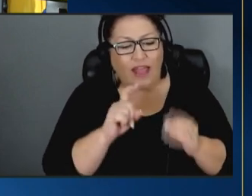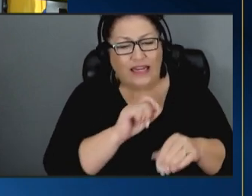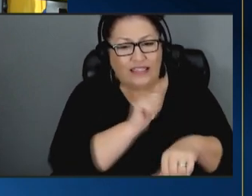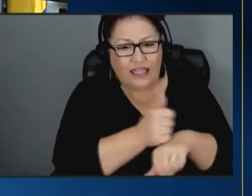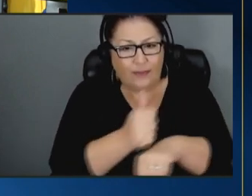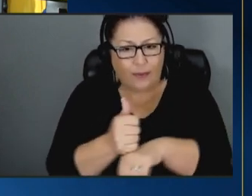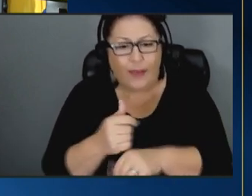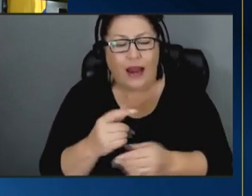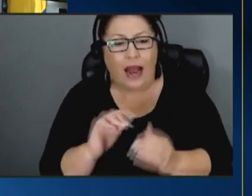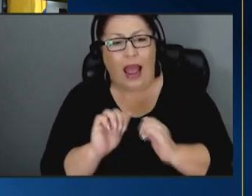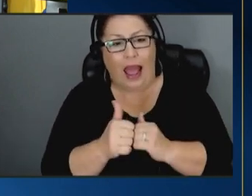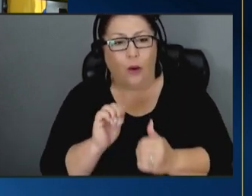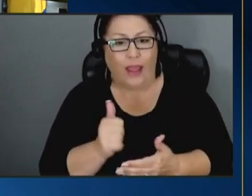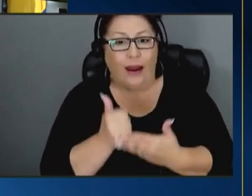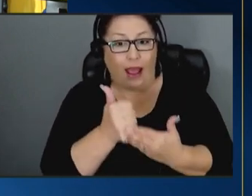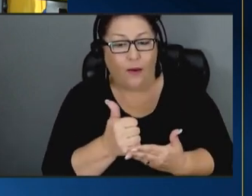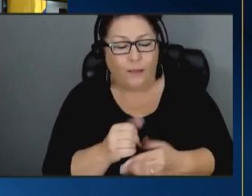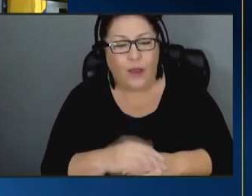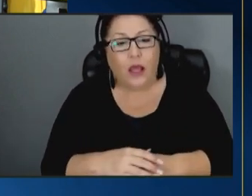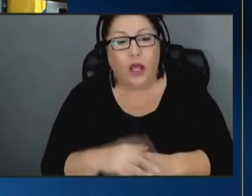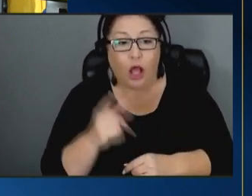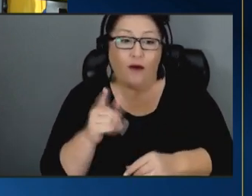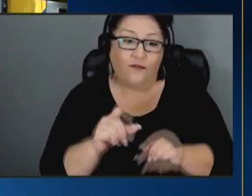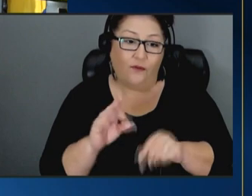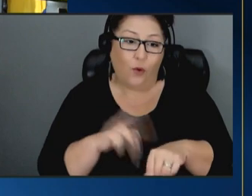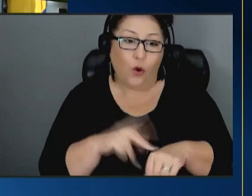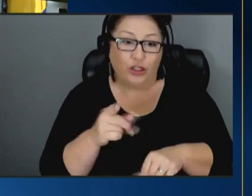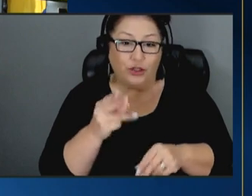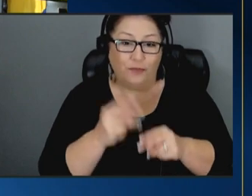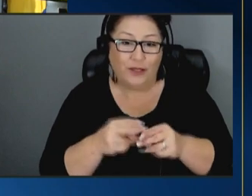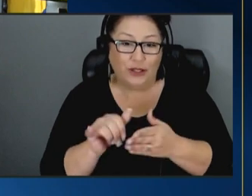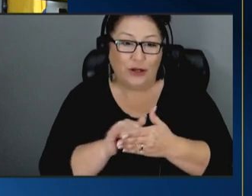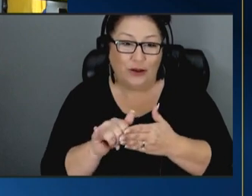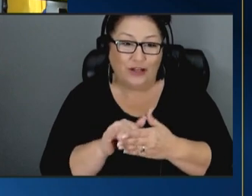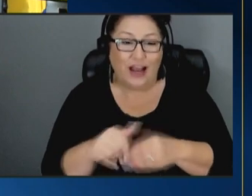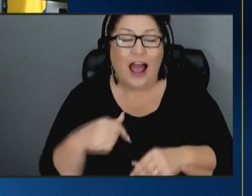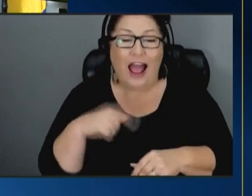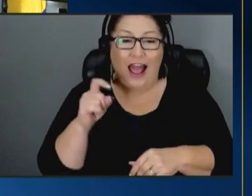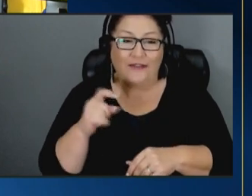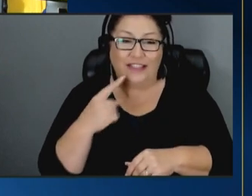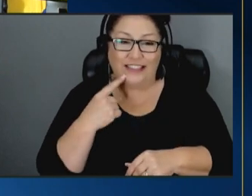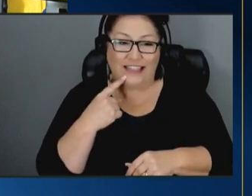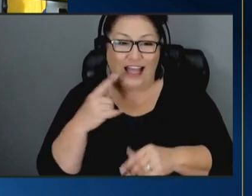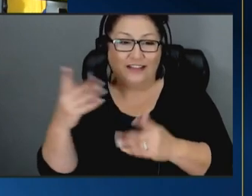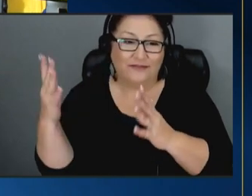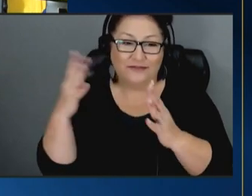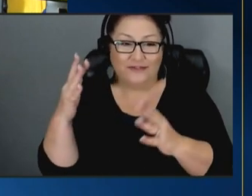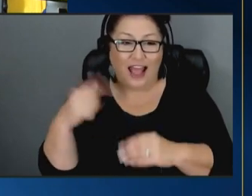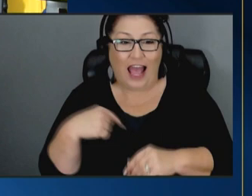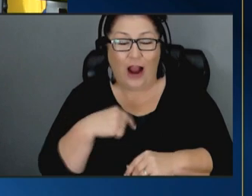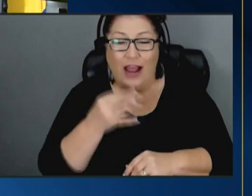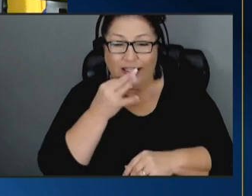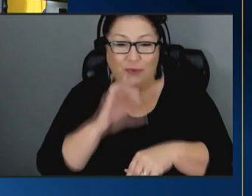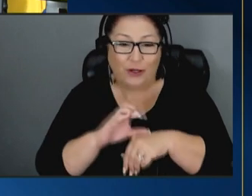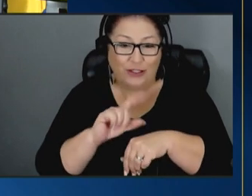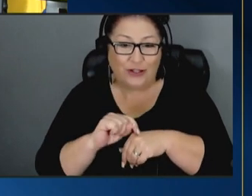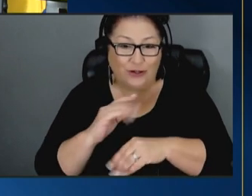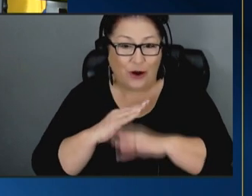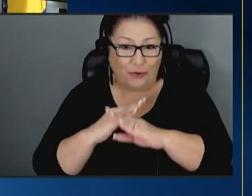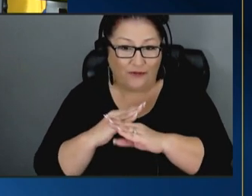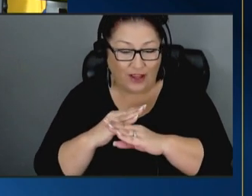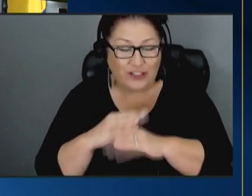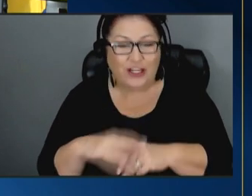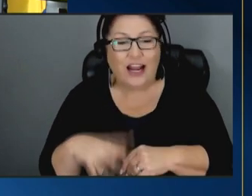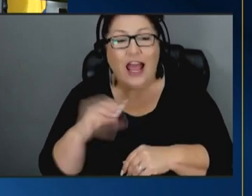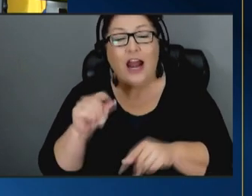and of course you mentioned on new york city so i have to say shout out to louisa linadas who is one of our expert consultants on prevention but also helped us in